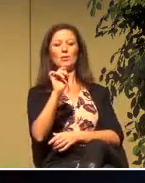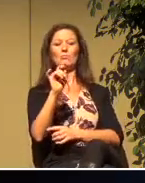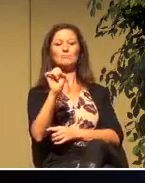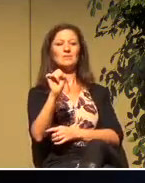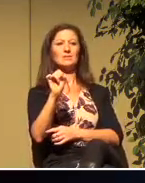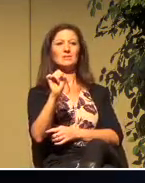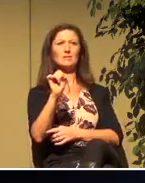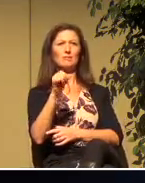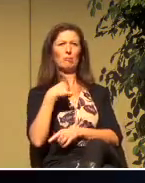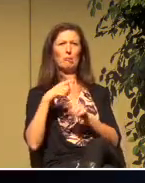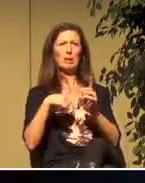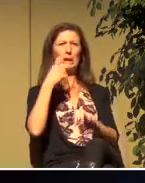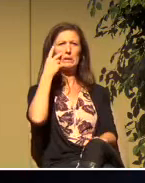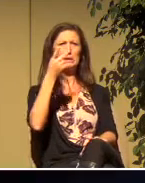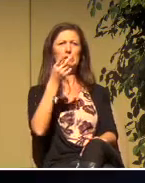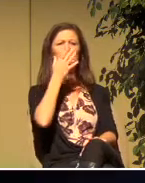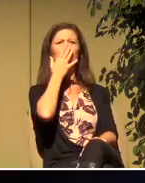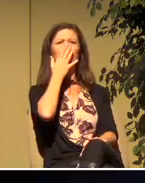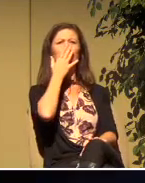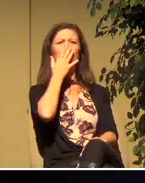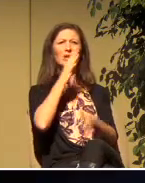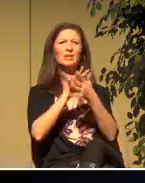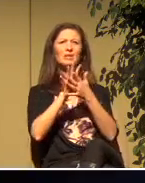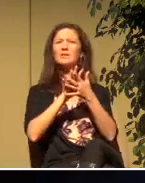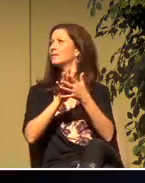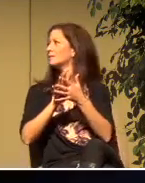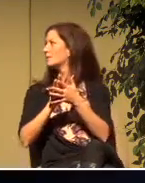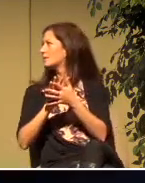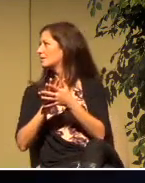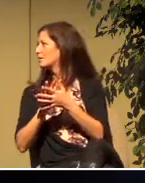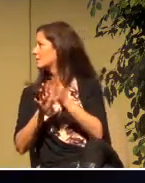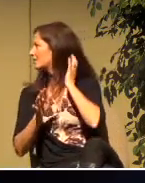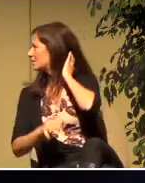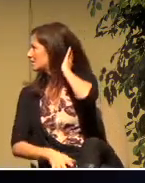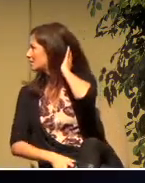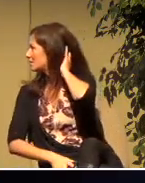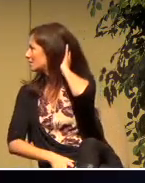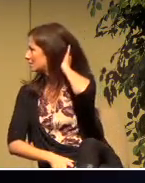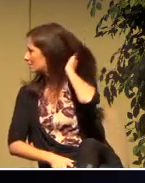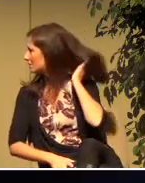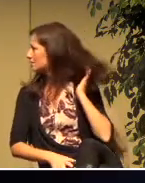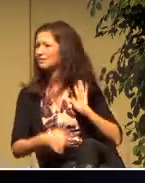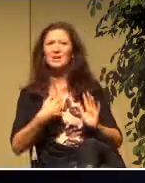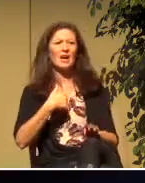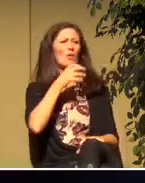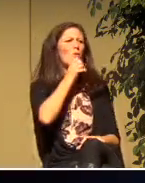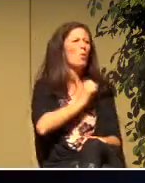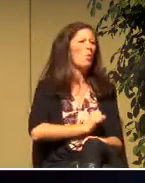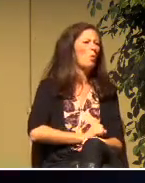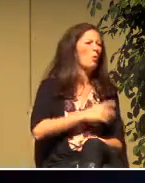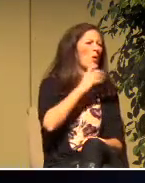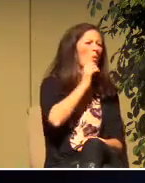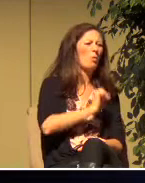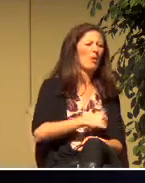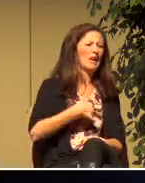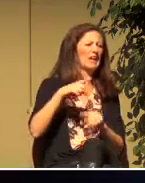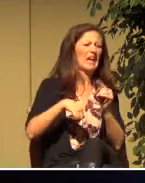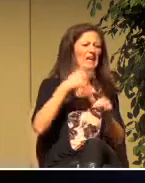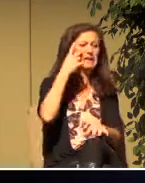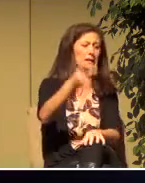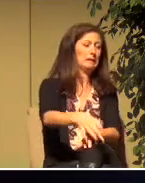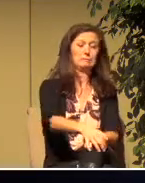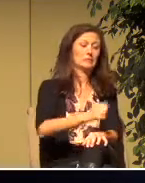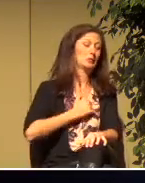I can't see it very well I'm going to turn this way I I'm getting so old that I can't see that anymore I'm sorry